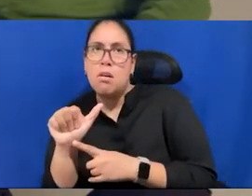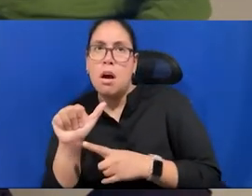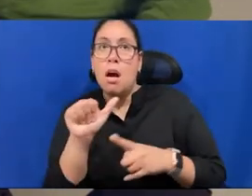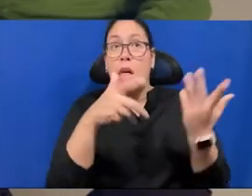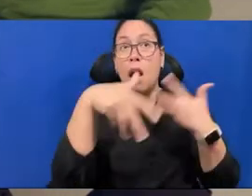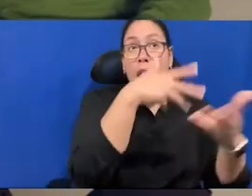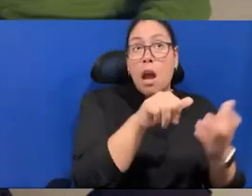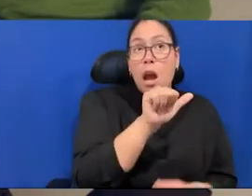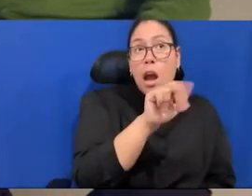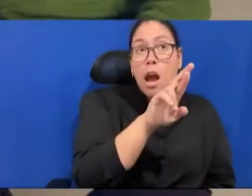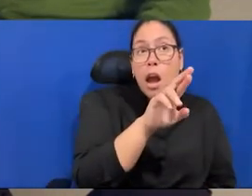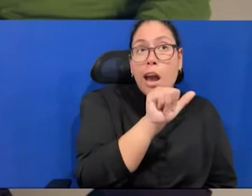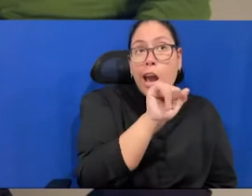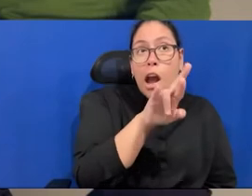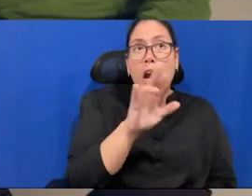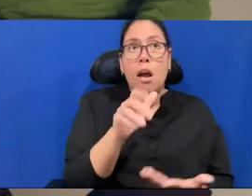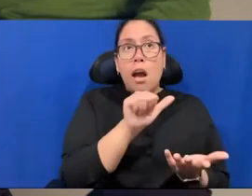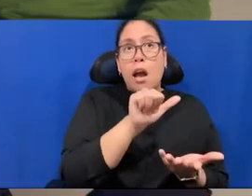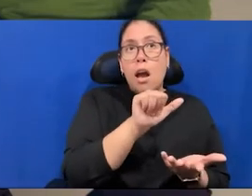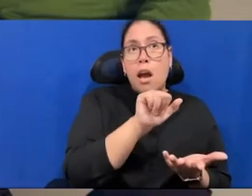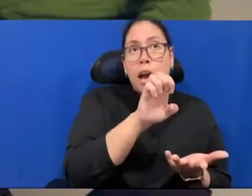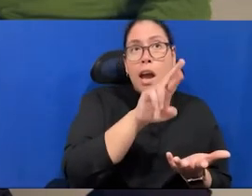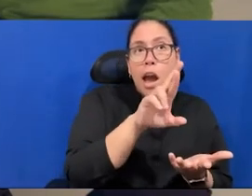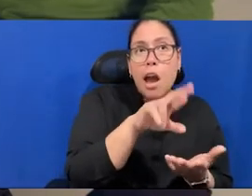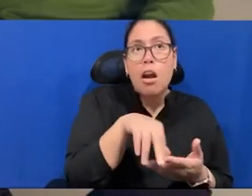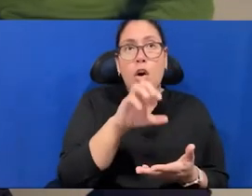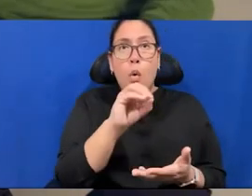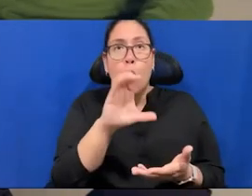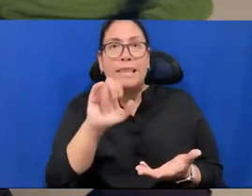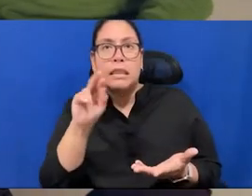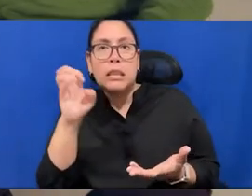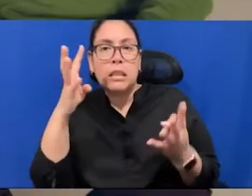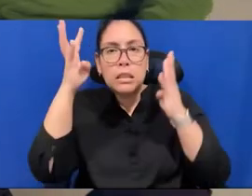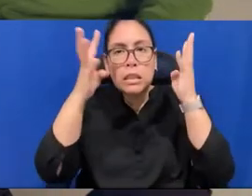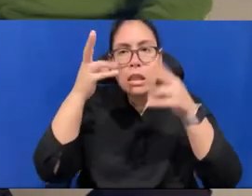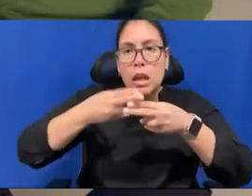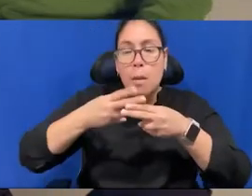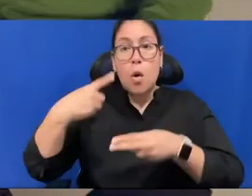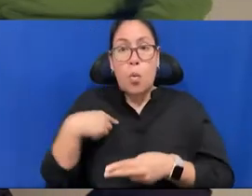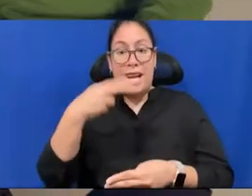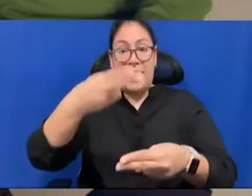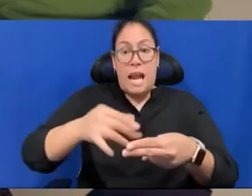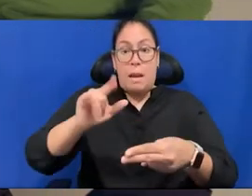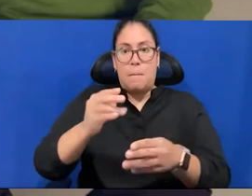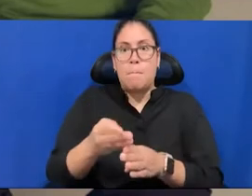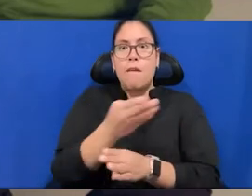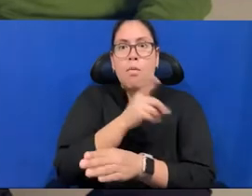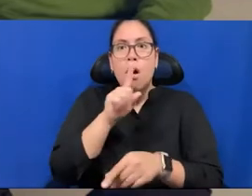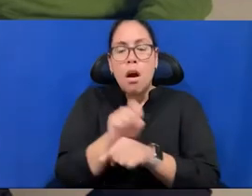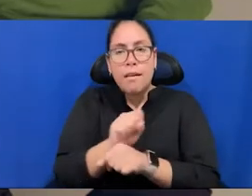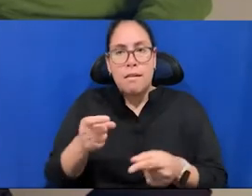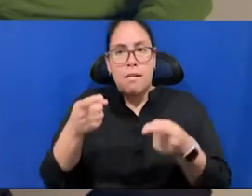if we kind of think in advance, so we name something before that it had happened, right, and how much our action might kind of start to